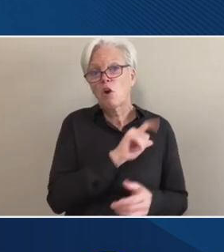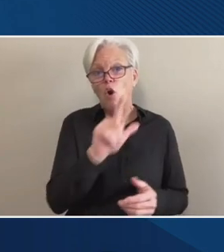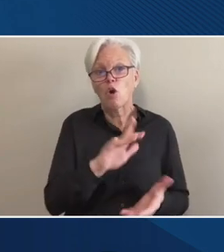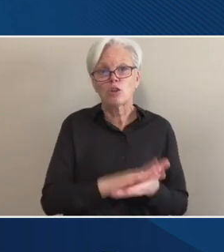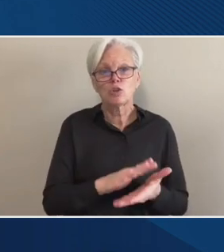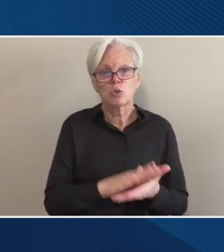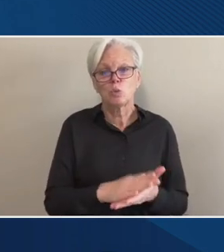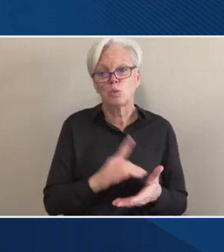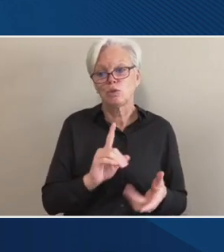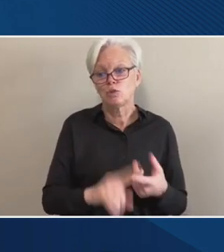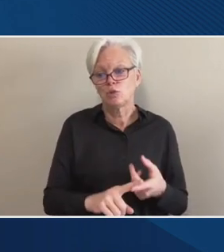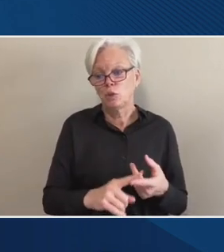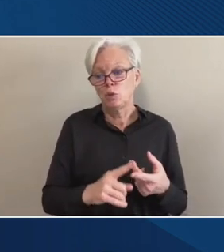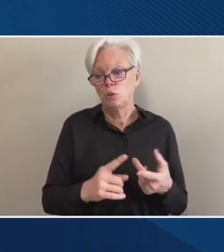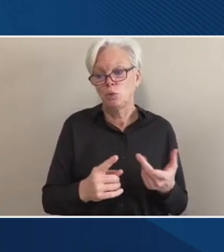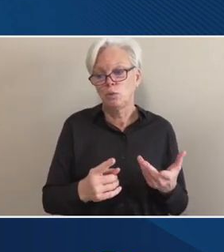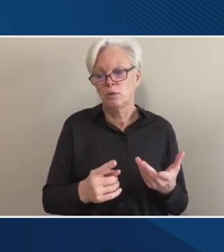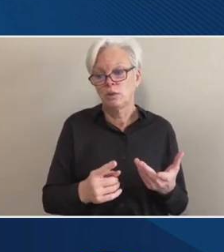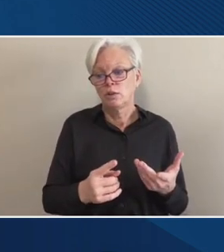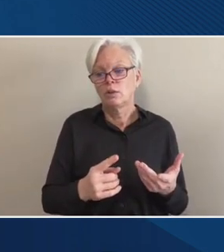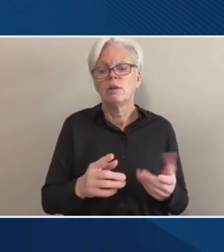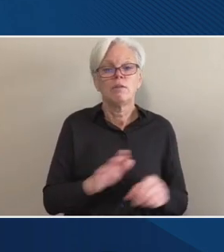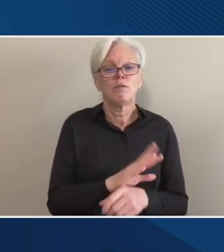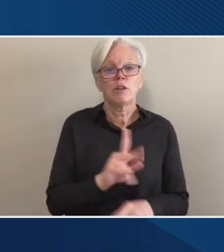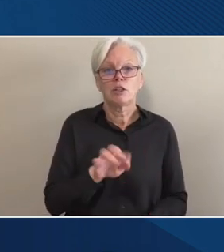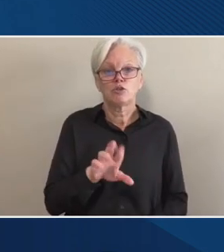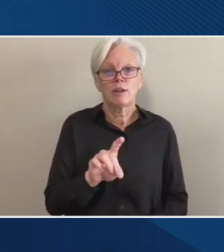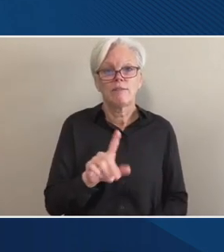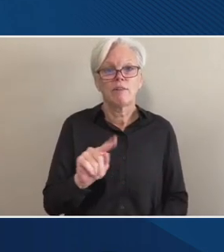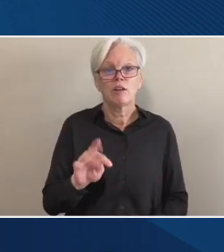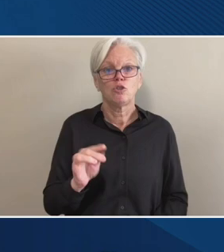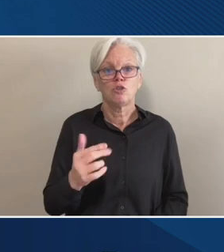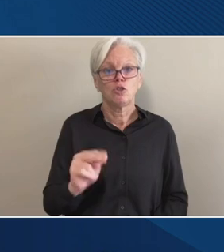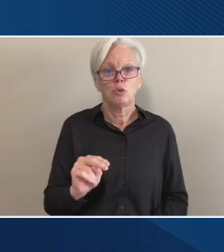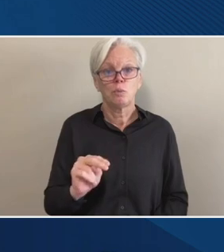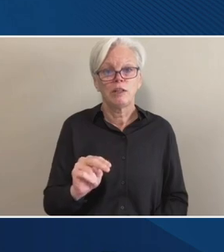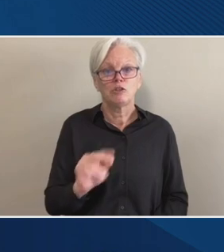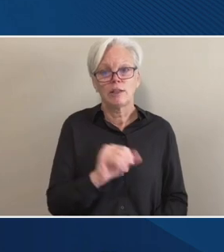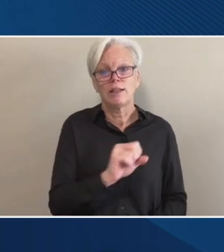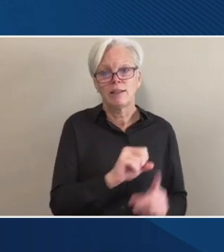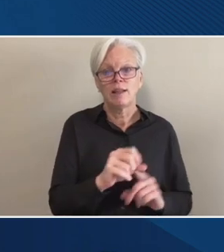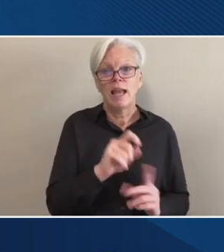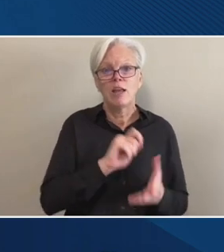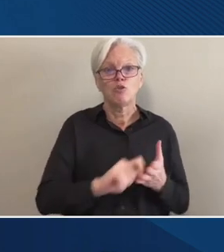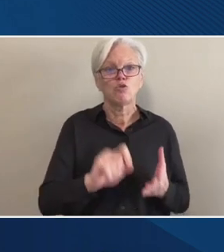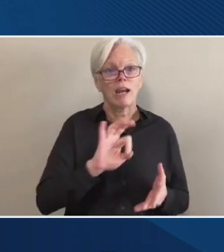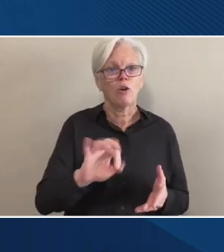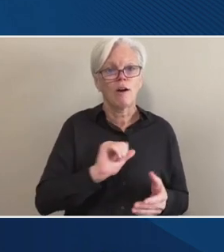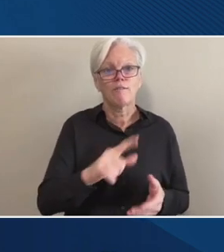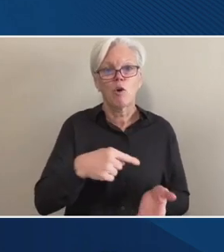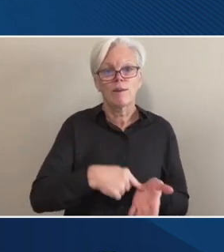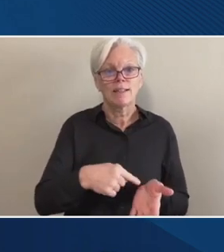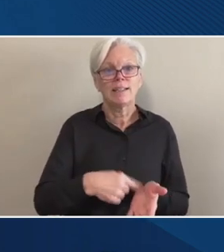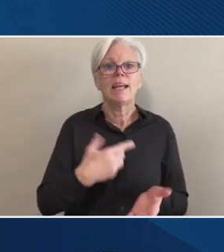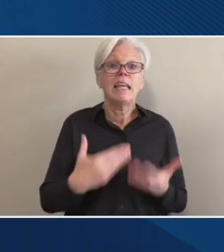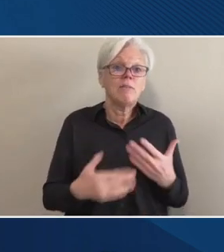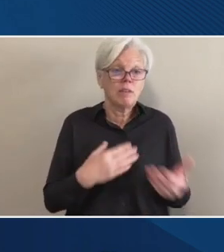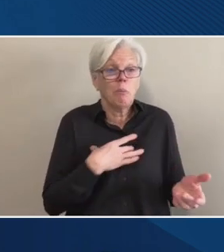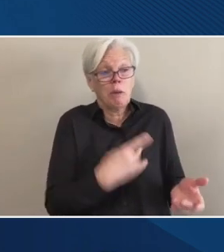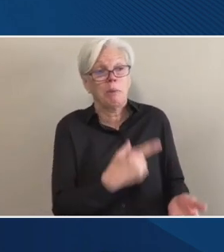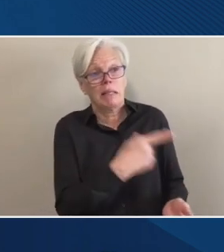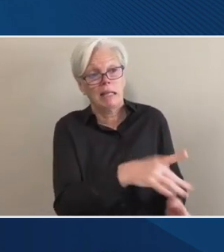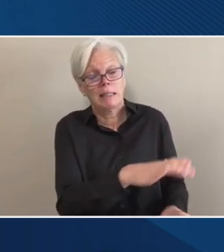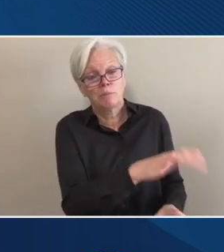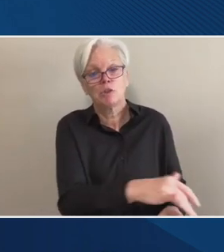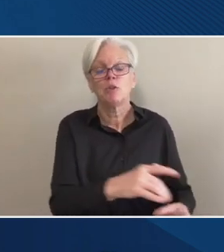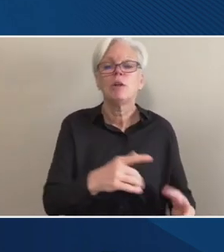example, uh, refund, fully refund tuition in these circumstances, right off all these debts, et cetera, even though we'd like them to. Uh, so